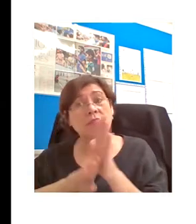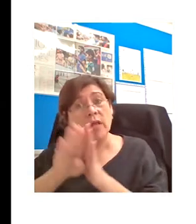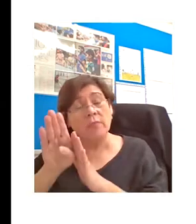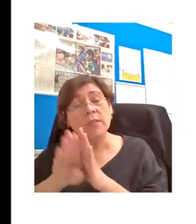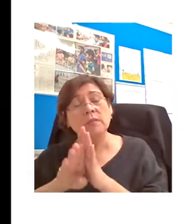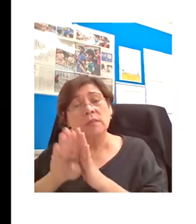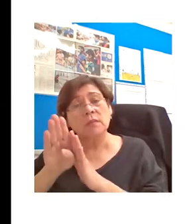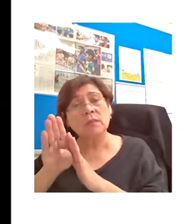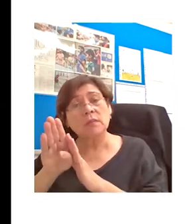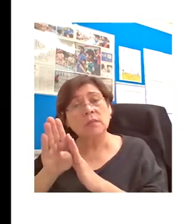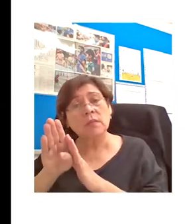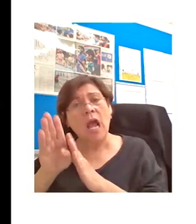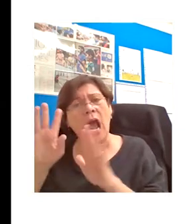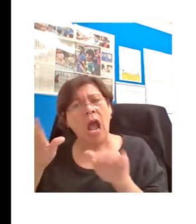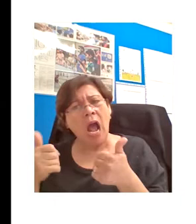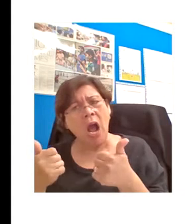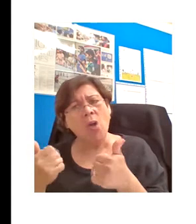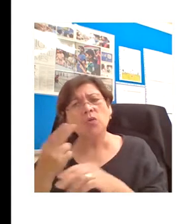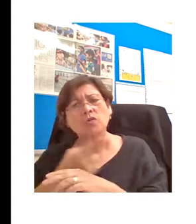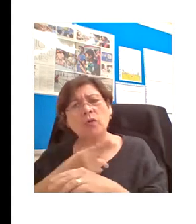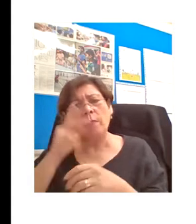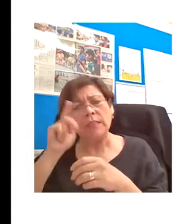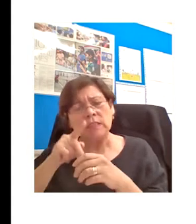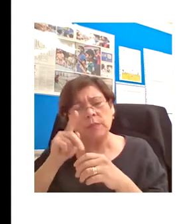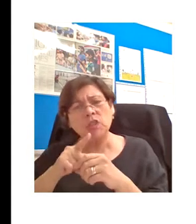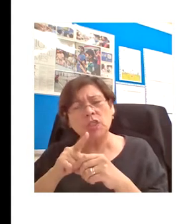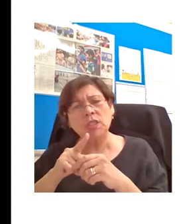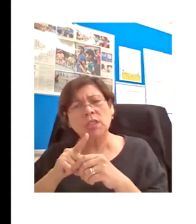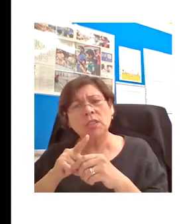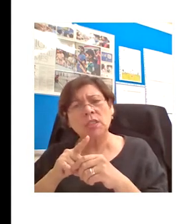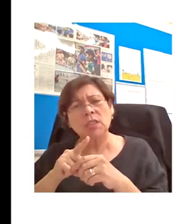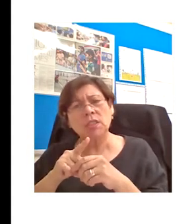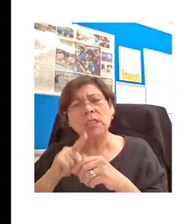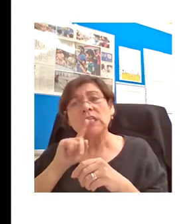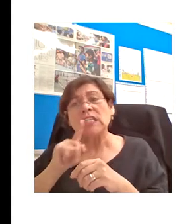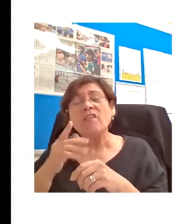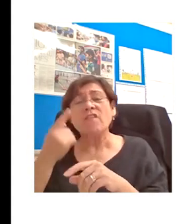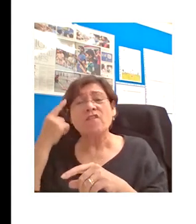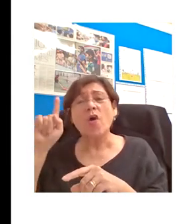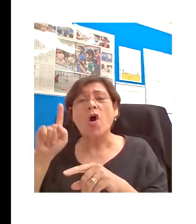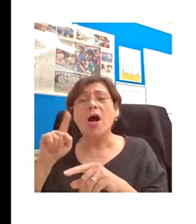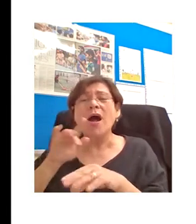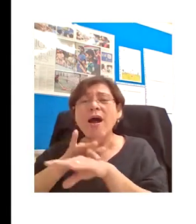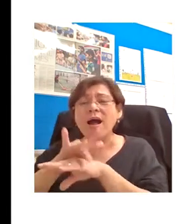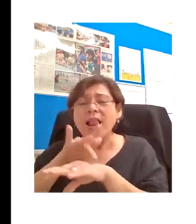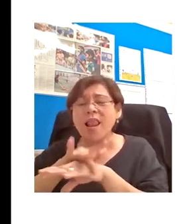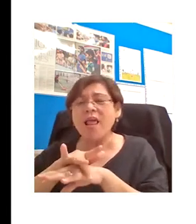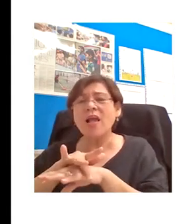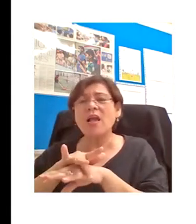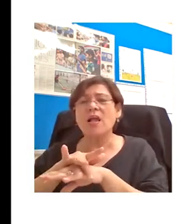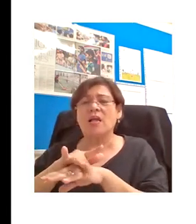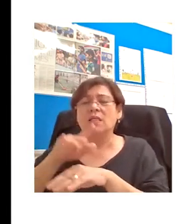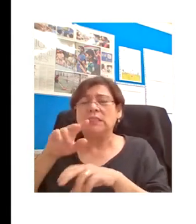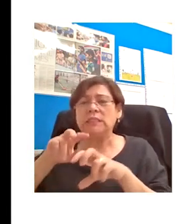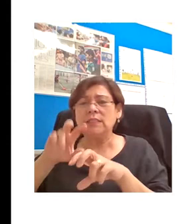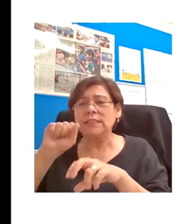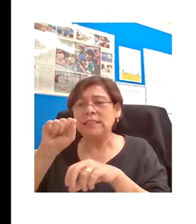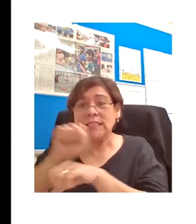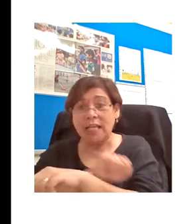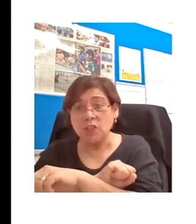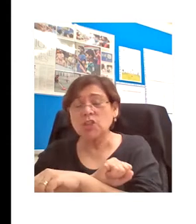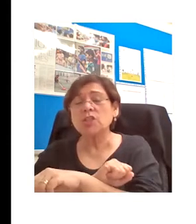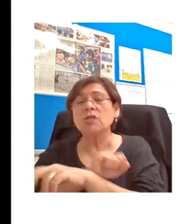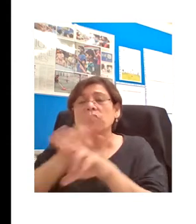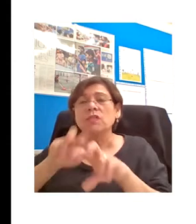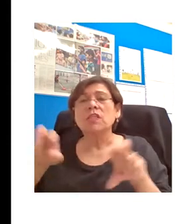participation in this project is to early stage researchers. For instance, here we have material of a doctoral